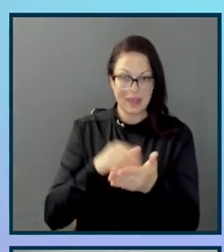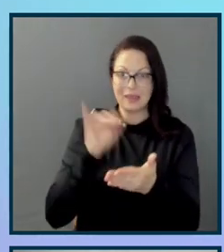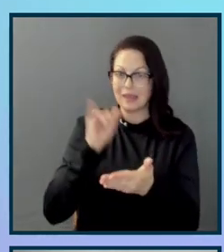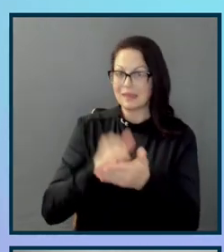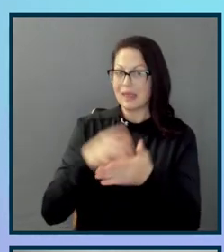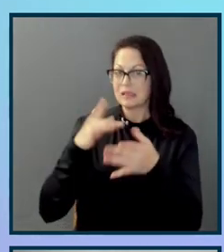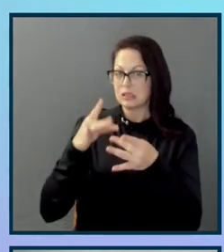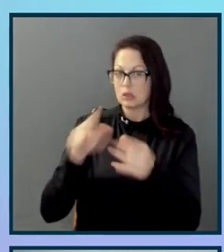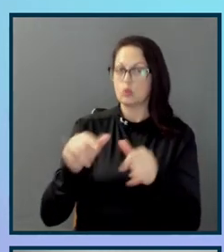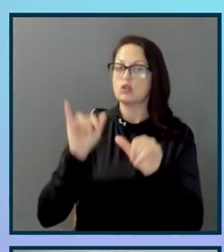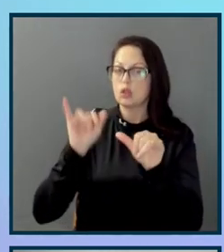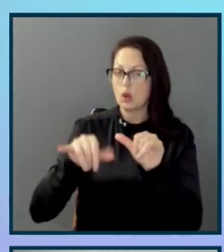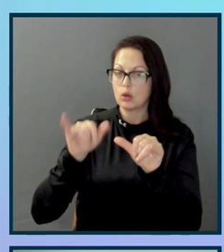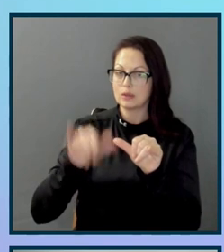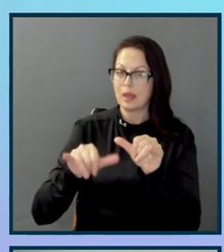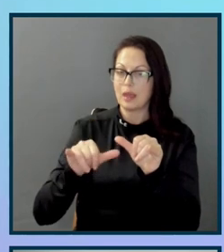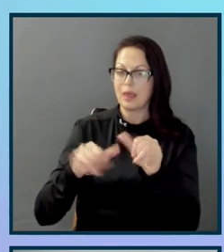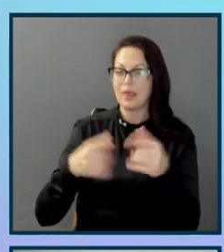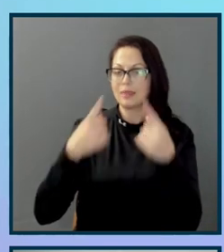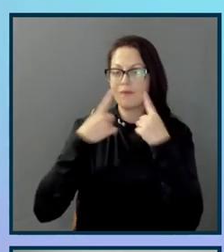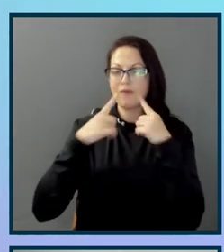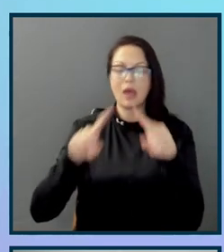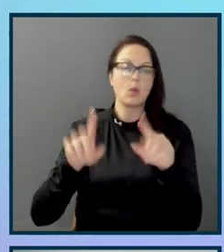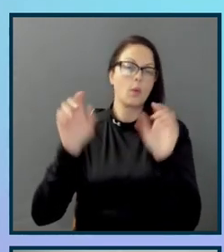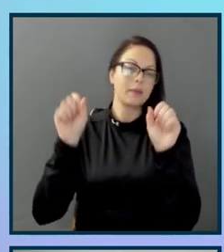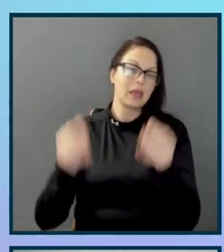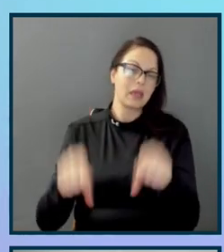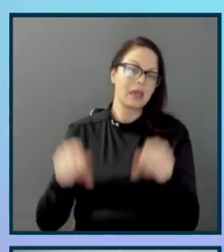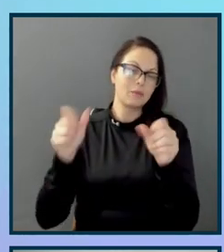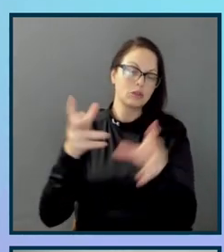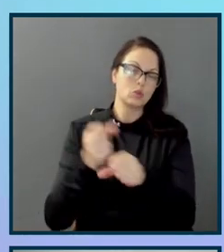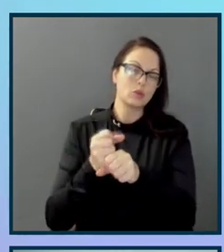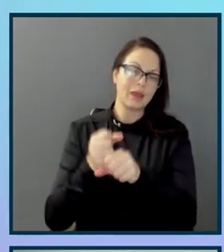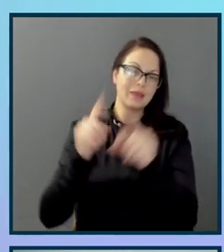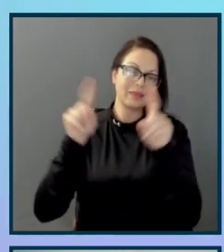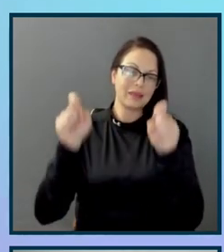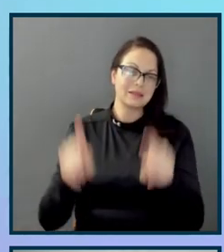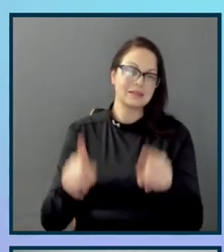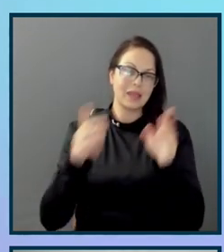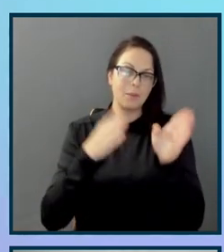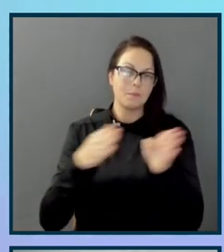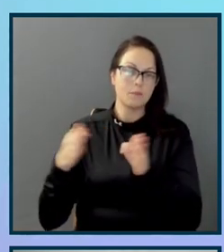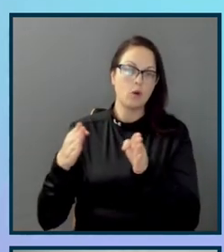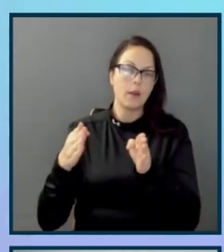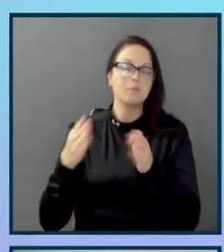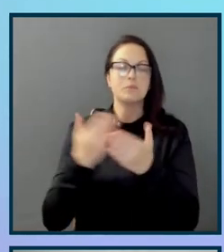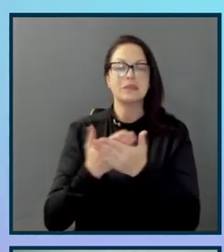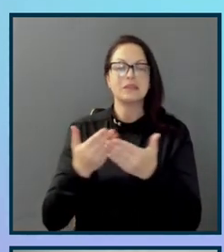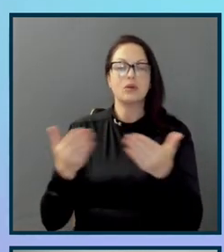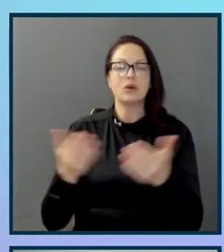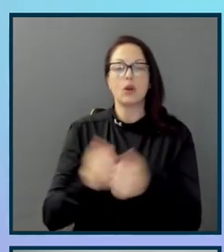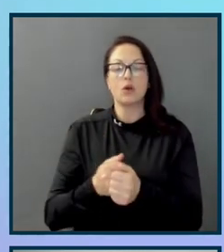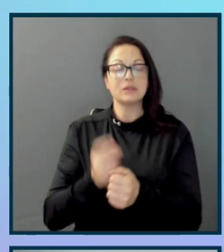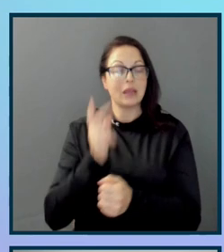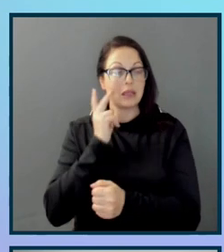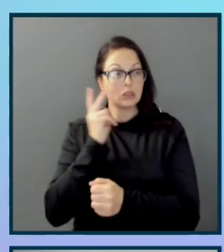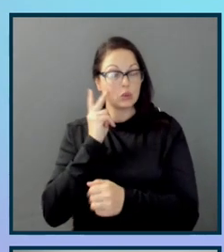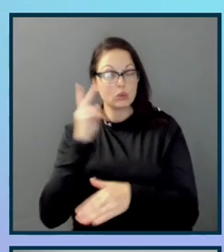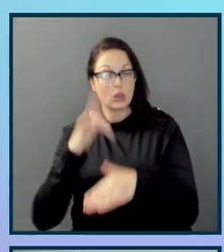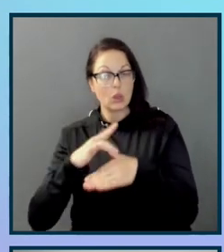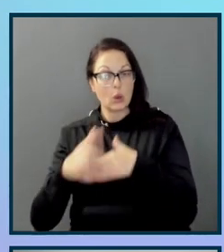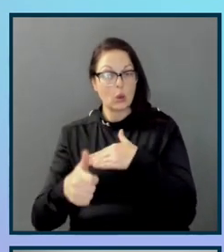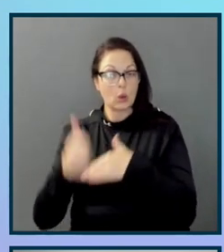architect and then they would finally be able to get their exam prep materials. So as you can see, earlier choices and